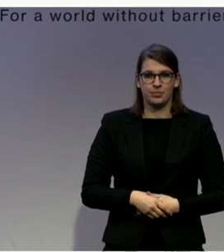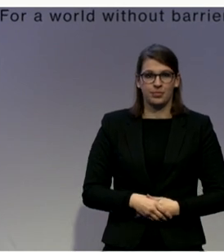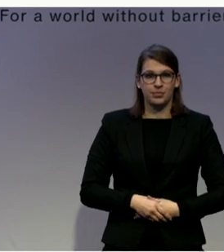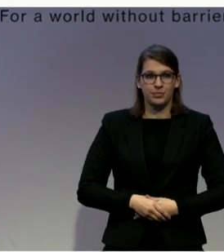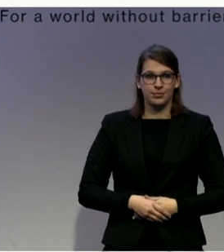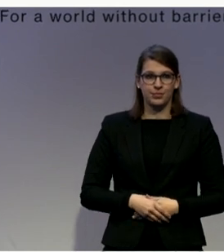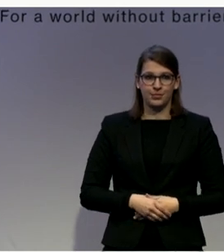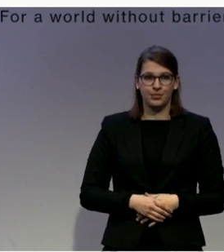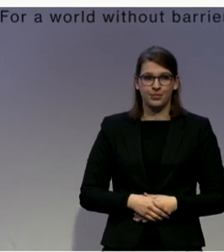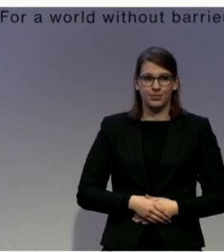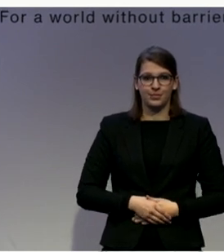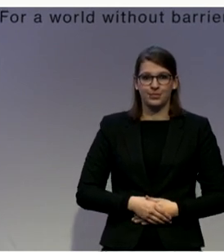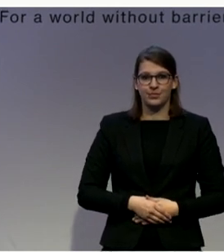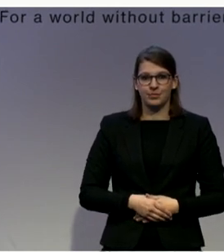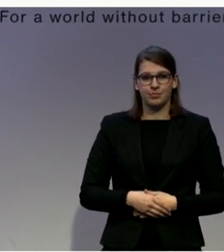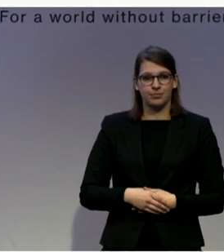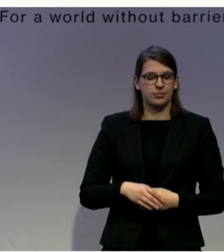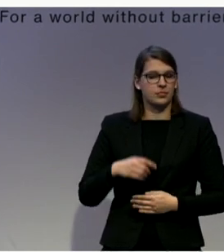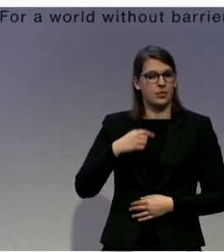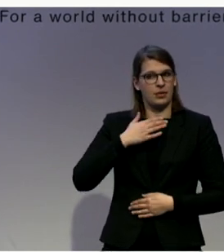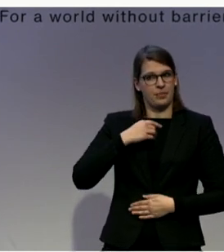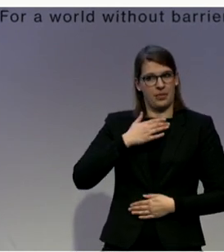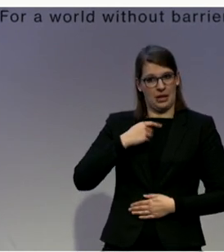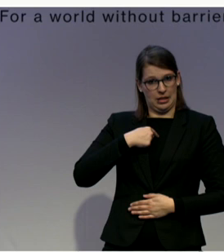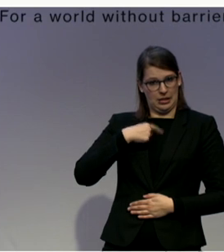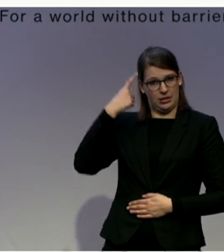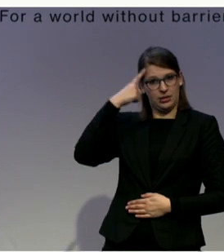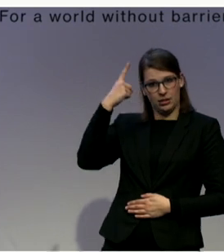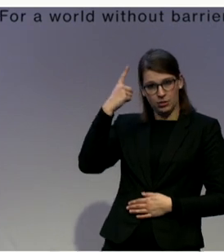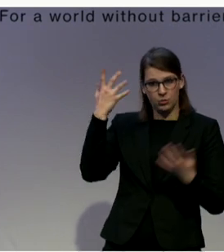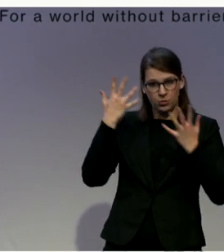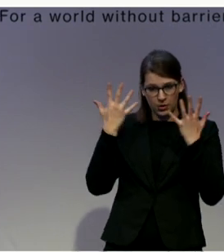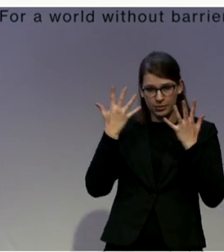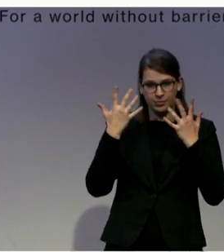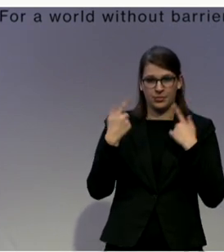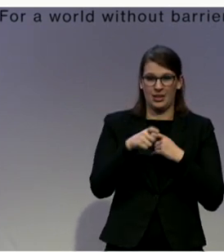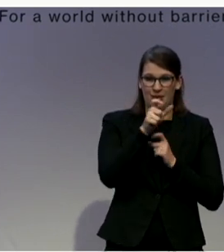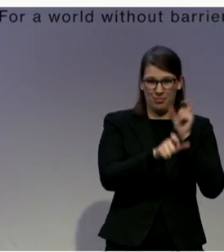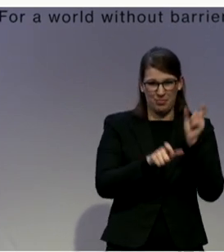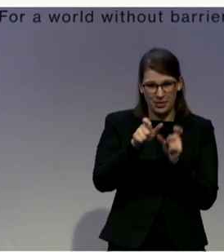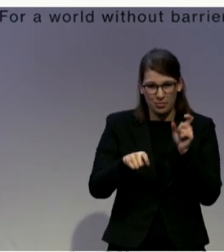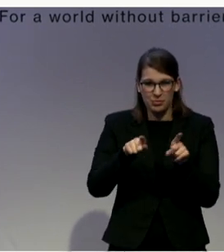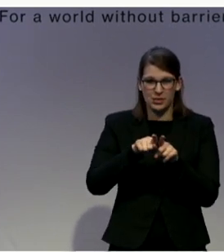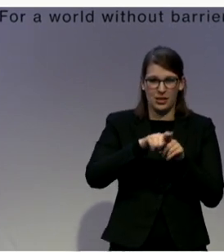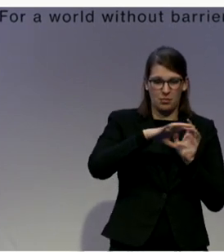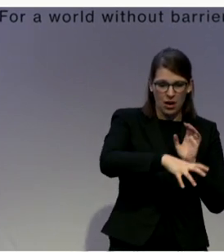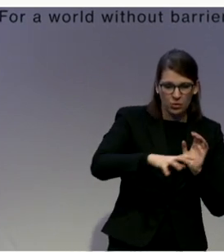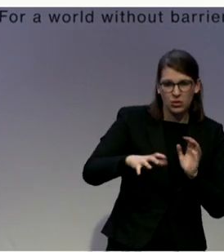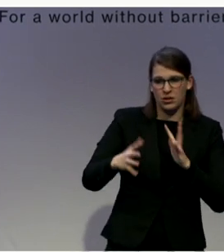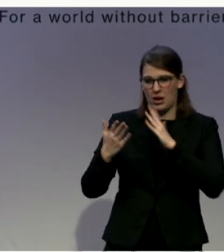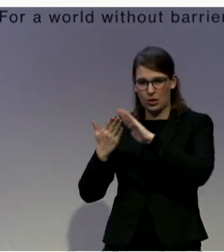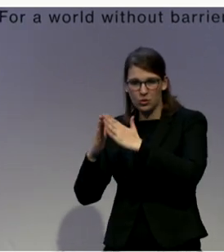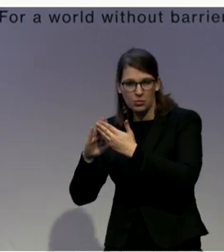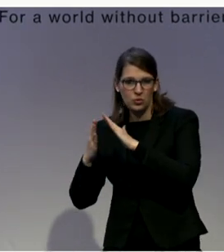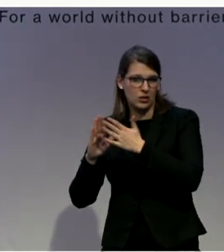My opinion is that people should live in a local community. where they lived before. Yes.